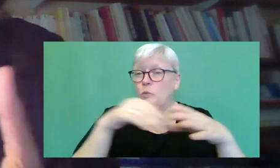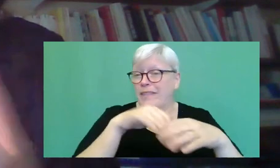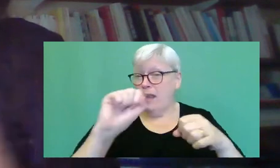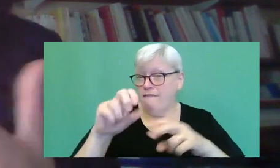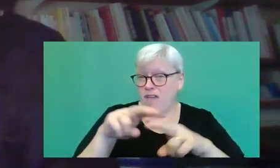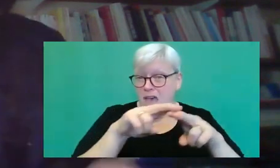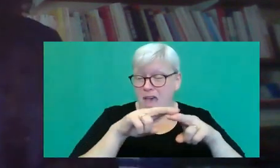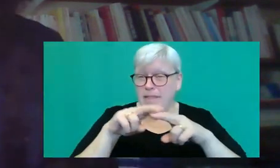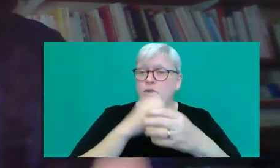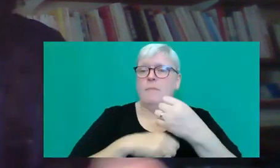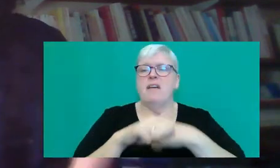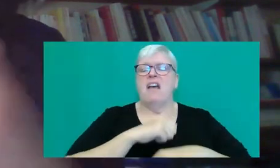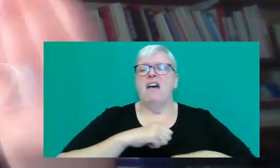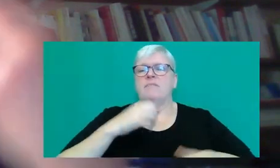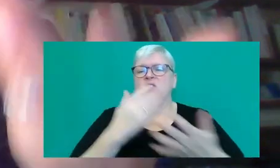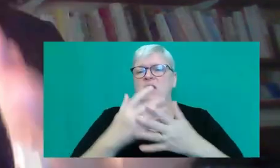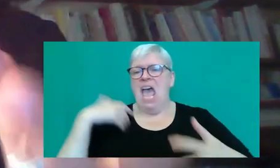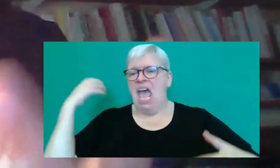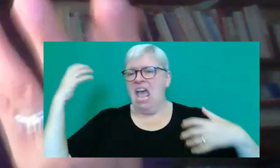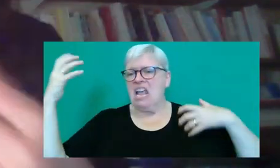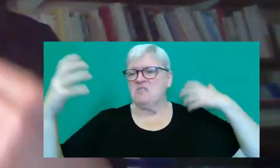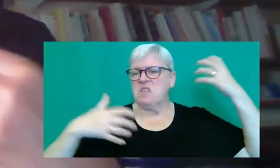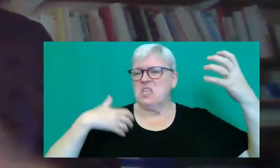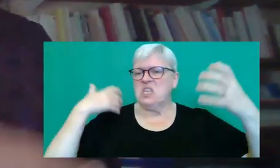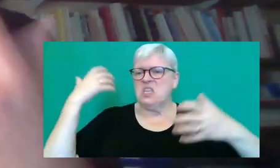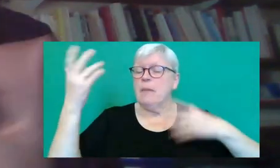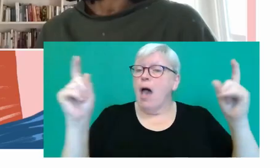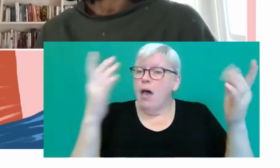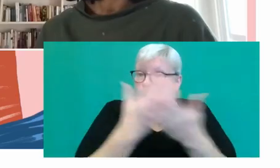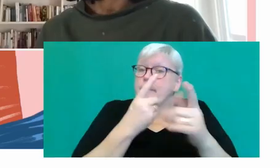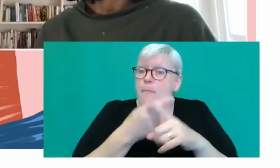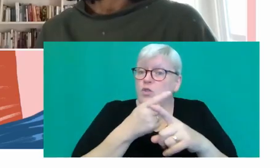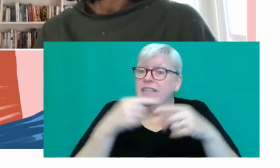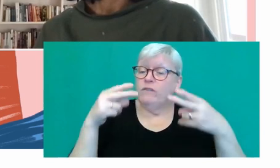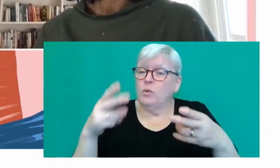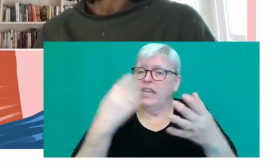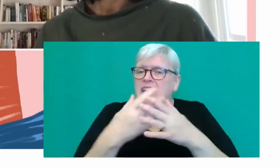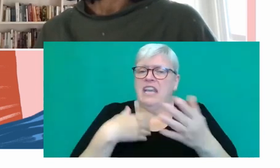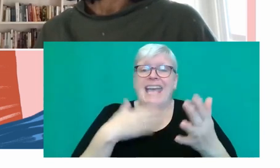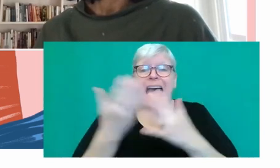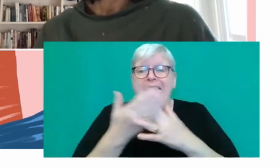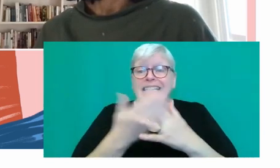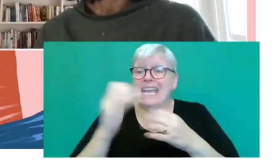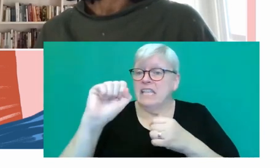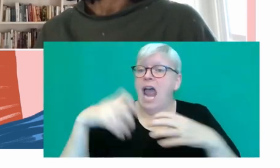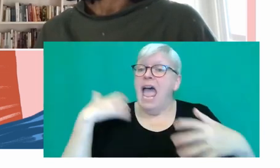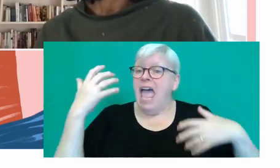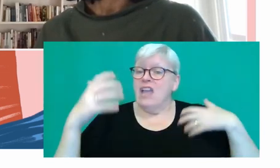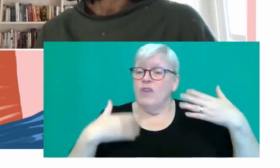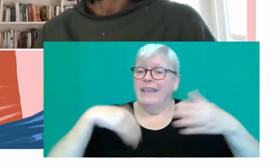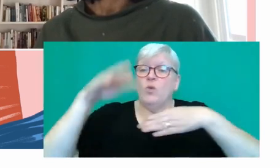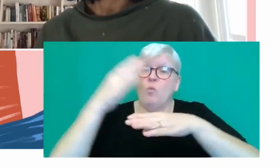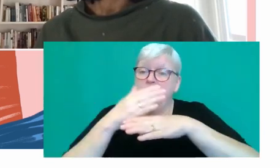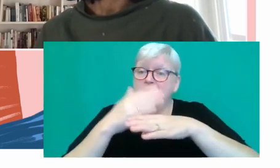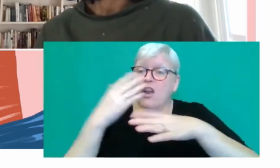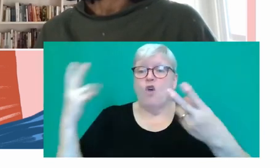becomes really angry, but in a positive way, you know, is able to kind of access that anger, whether that's at work, or whether it's in her relationships,